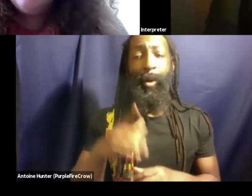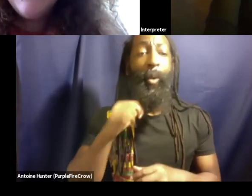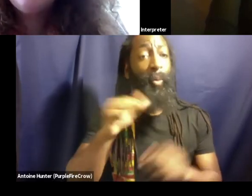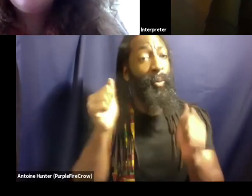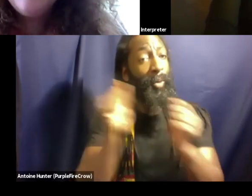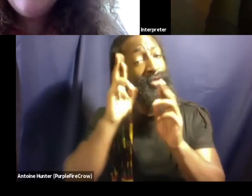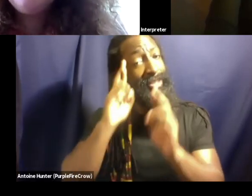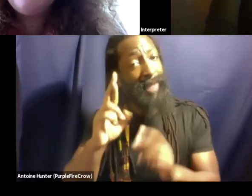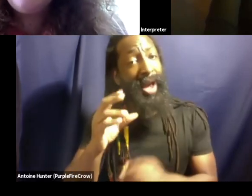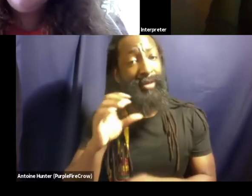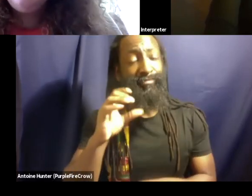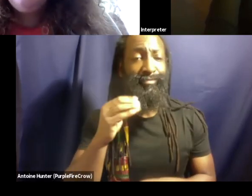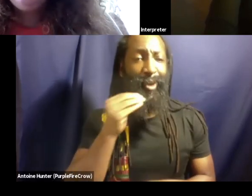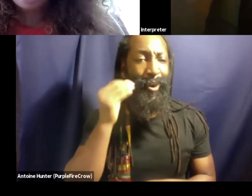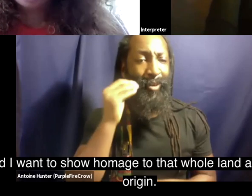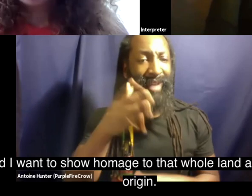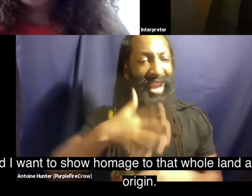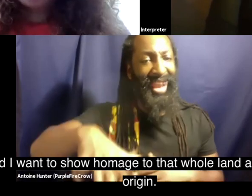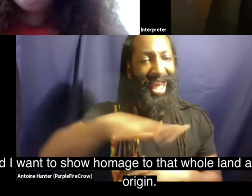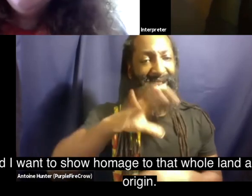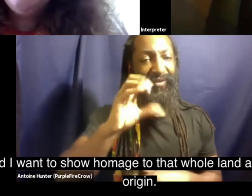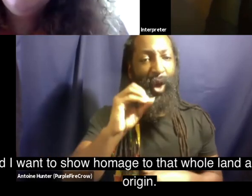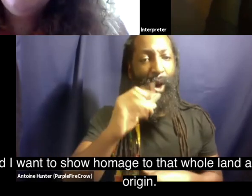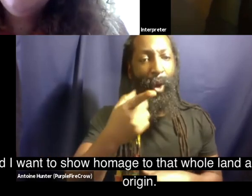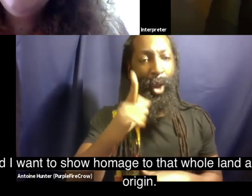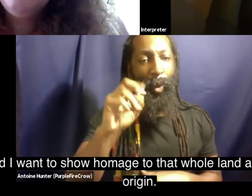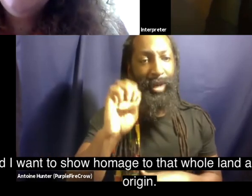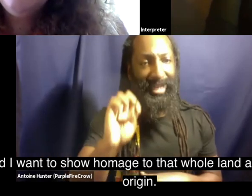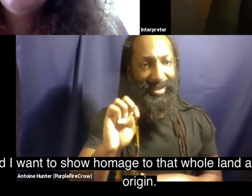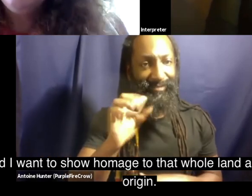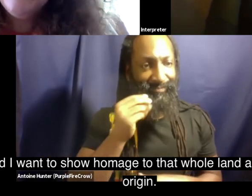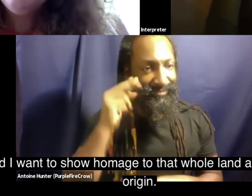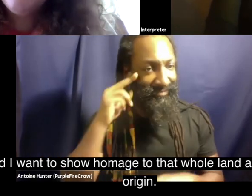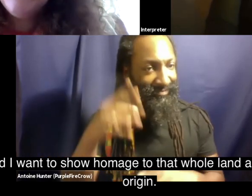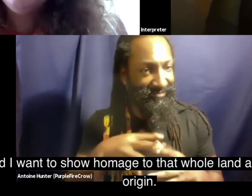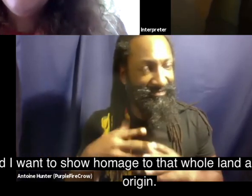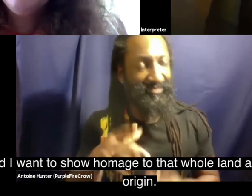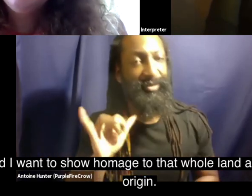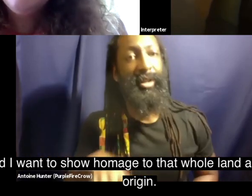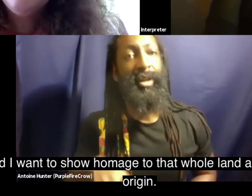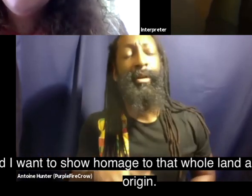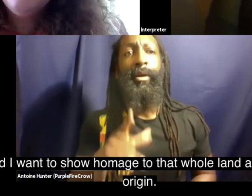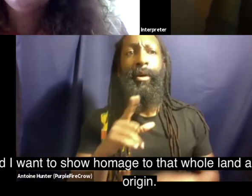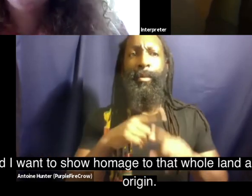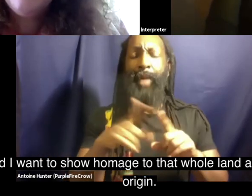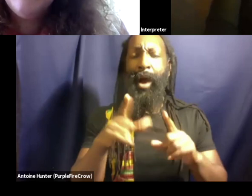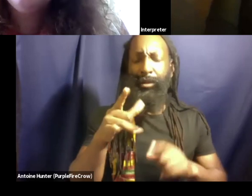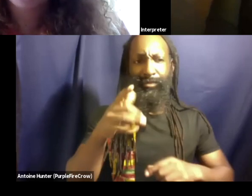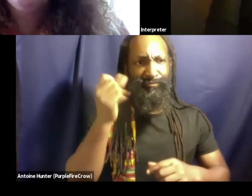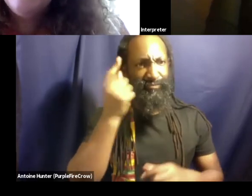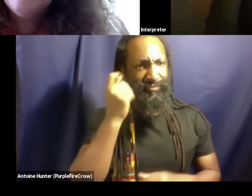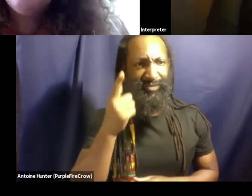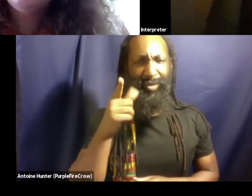and i want to show homage to that whole land and that whole area and that origin